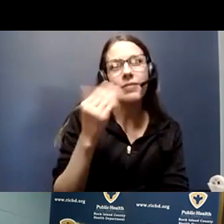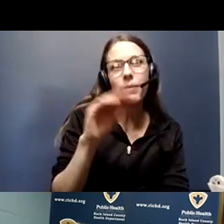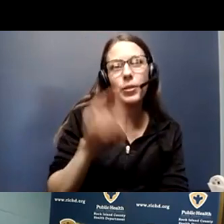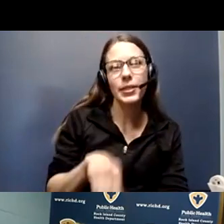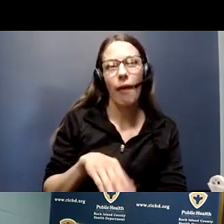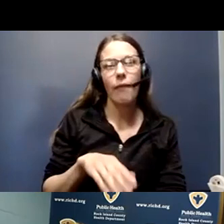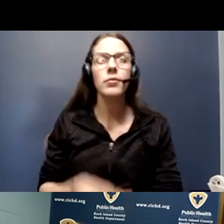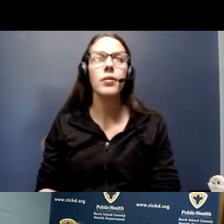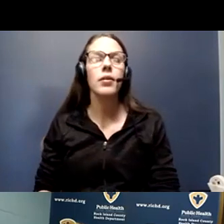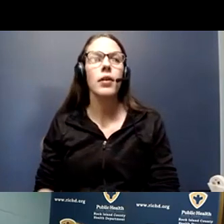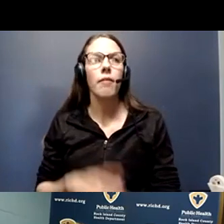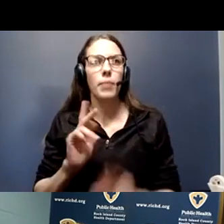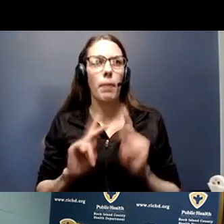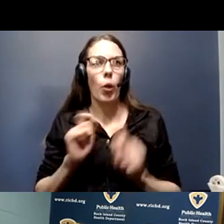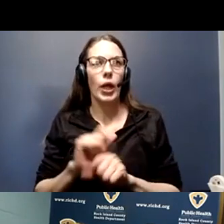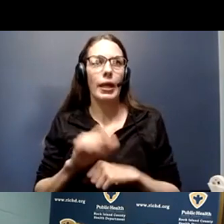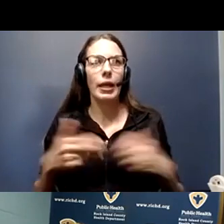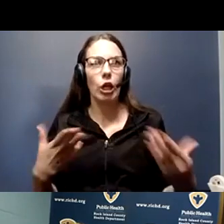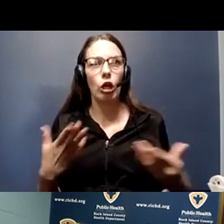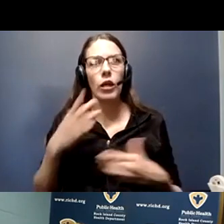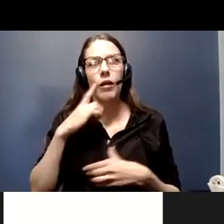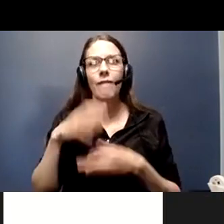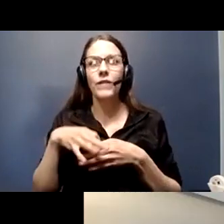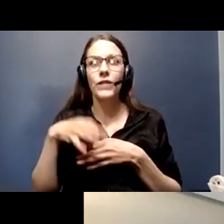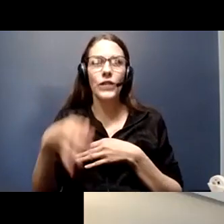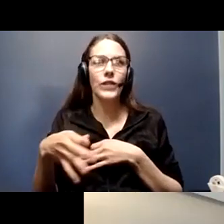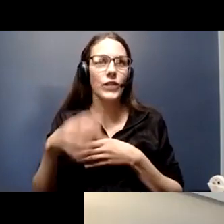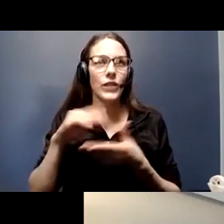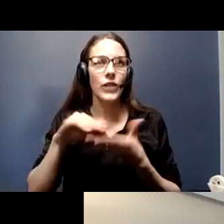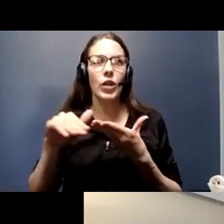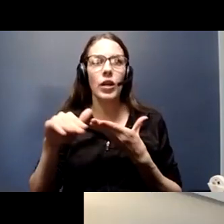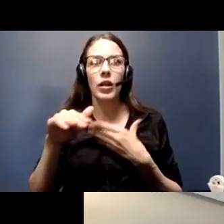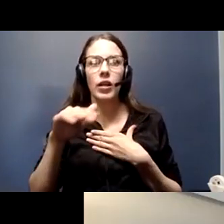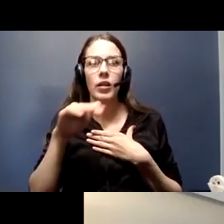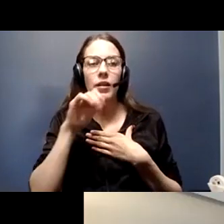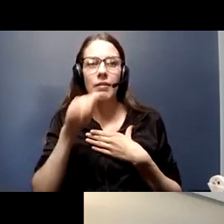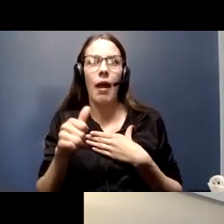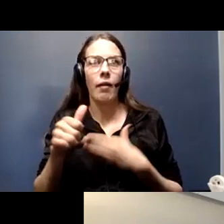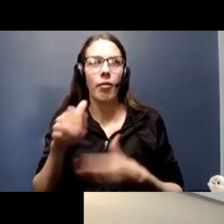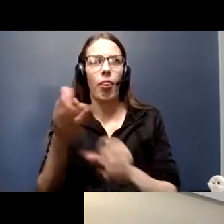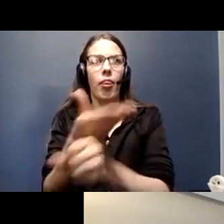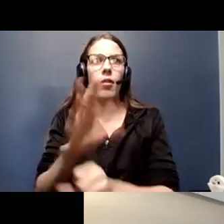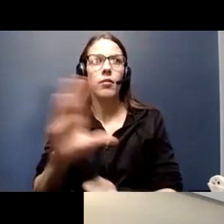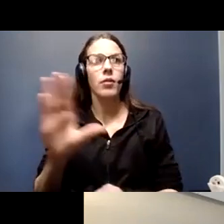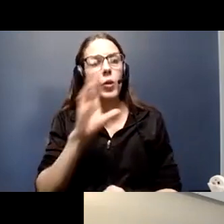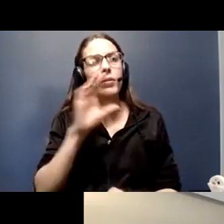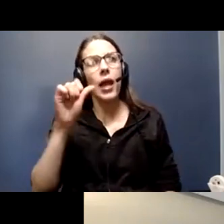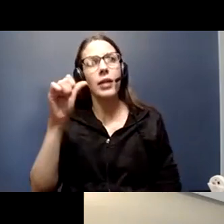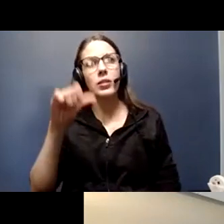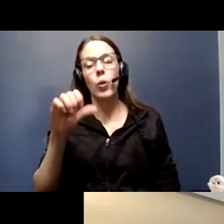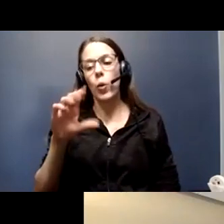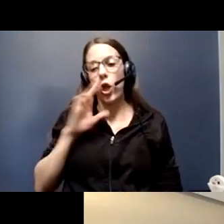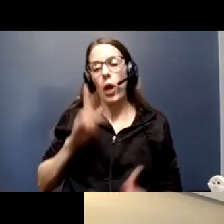and it is a furlough, not a rip. So, we are indeed paying for benefits